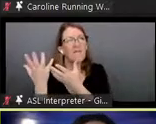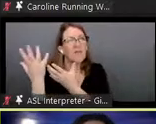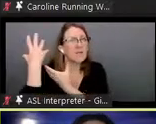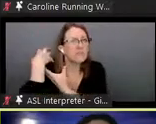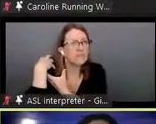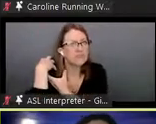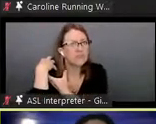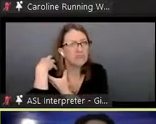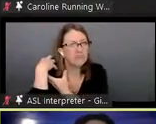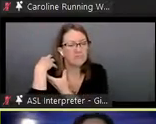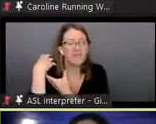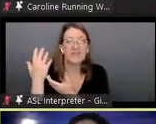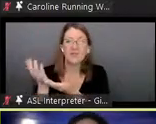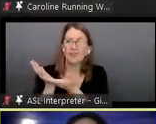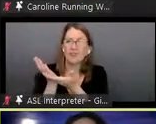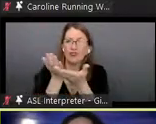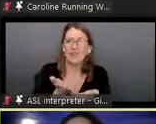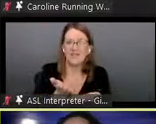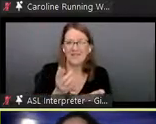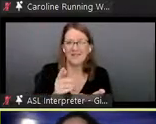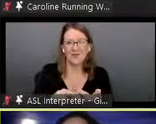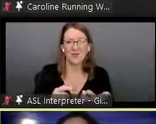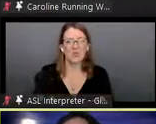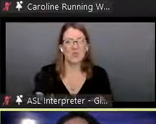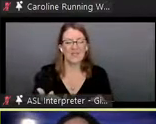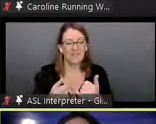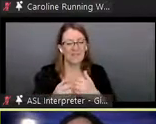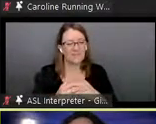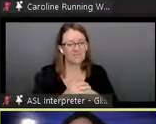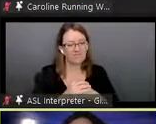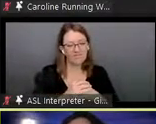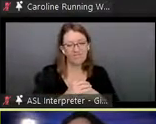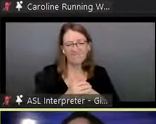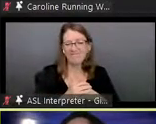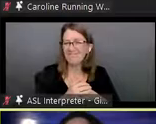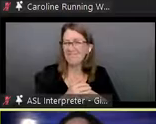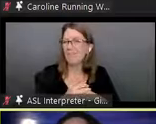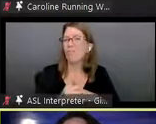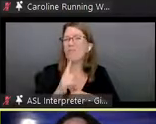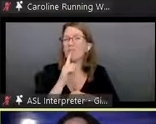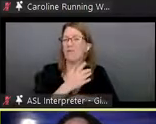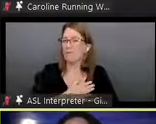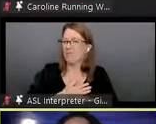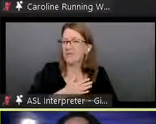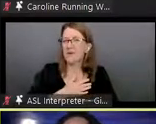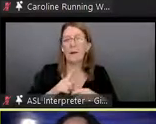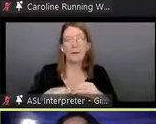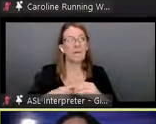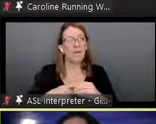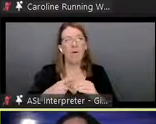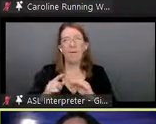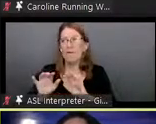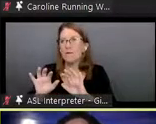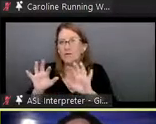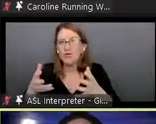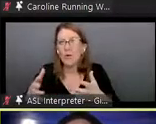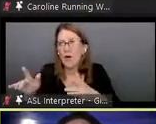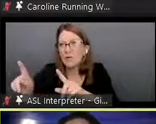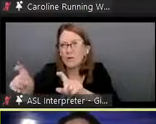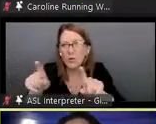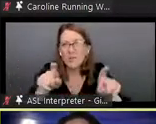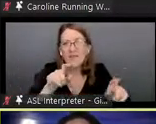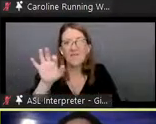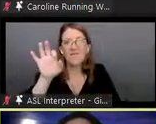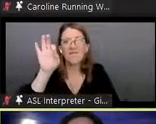to bring bring into the present um what i liked about crowdsourcing on facebook was that it allowed me to get